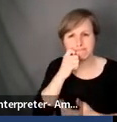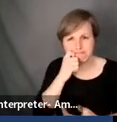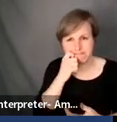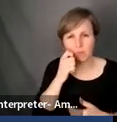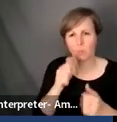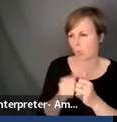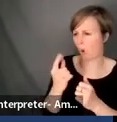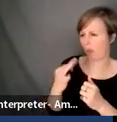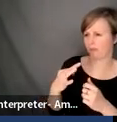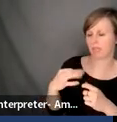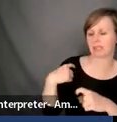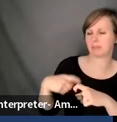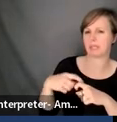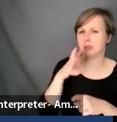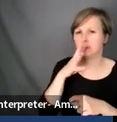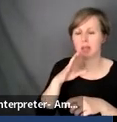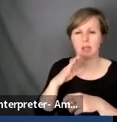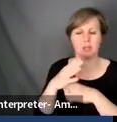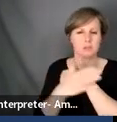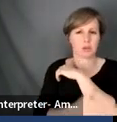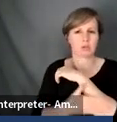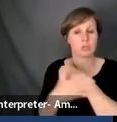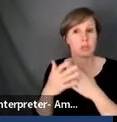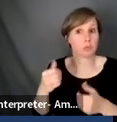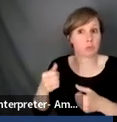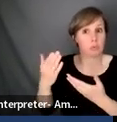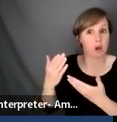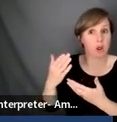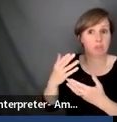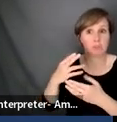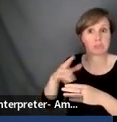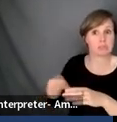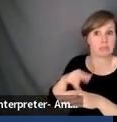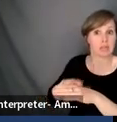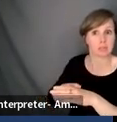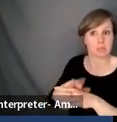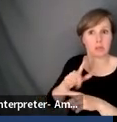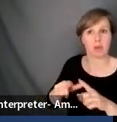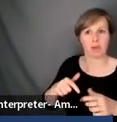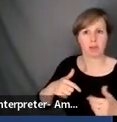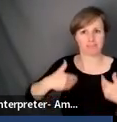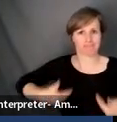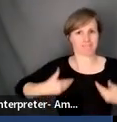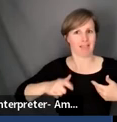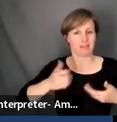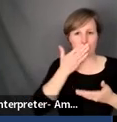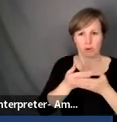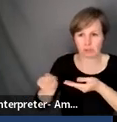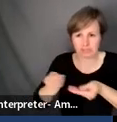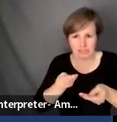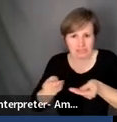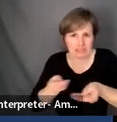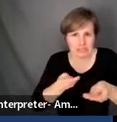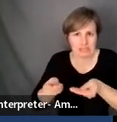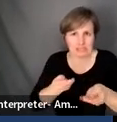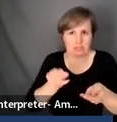it was brought up very naturally, but, uh, you had to be a good facilitator of the conversation in your class